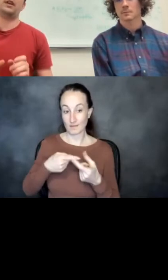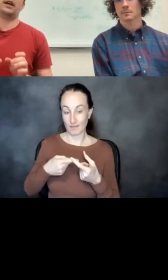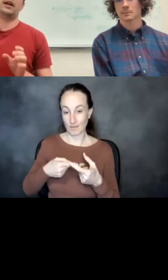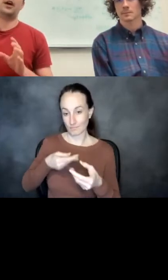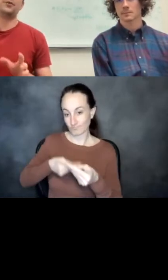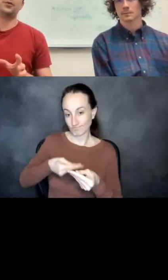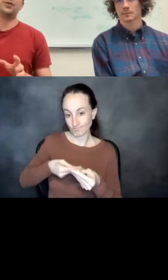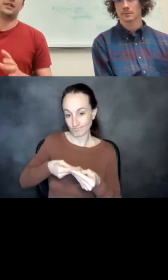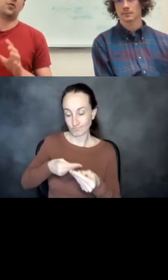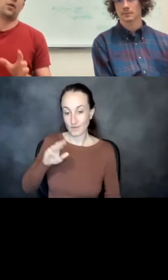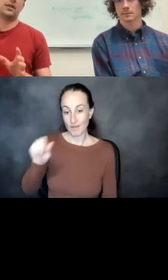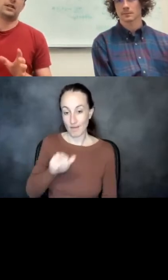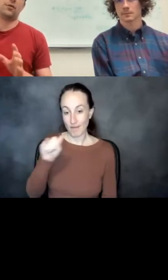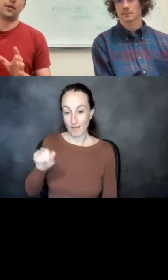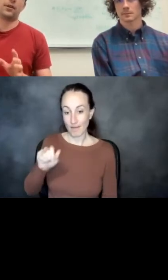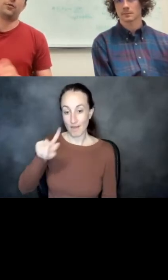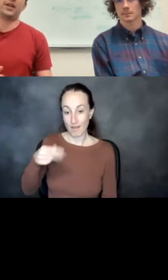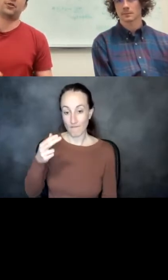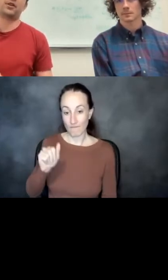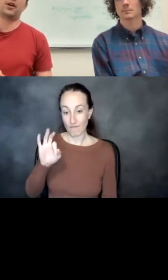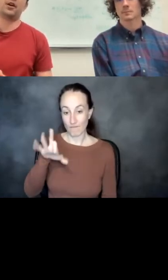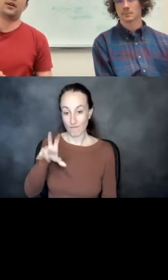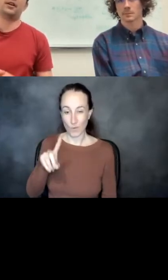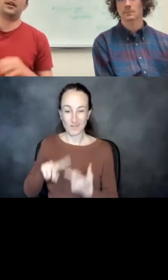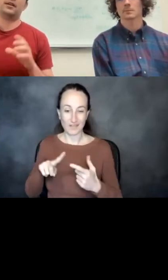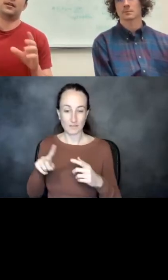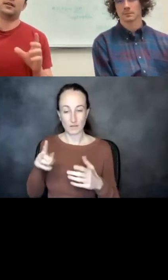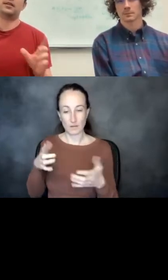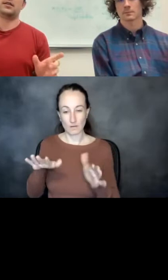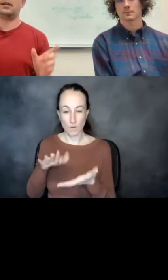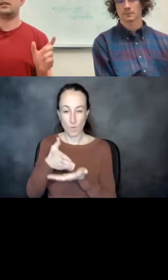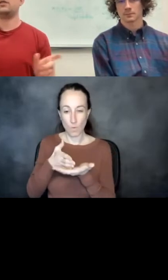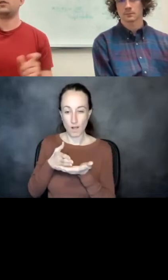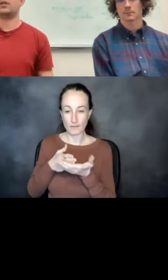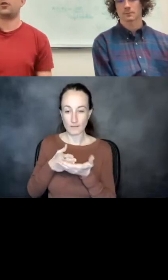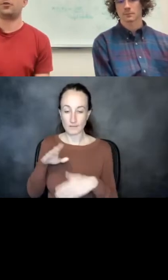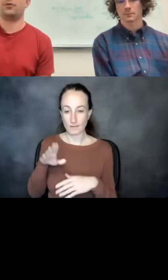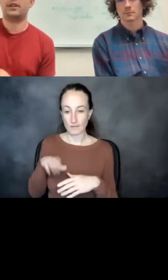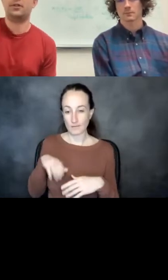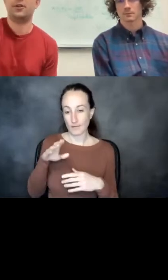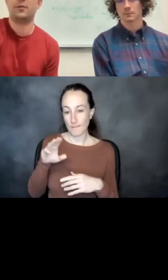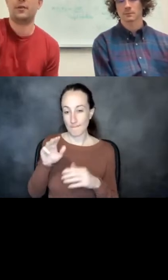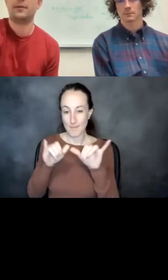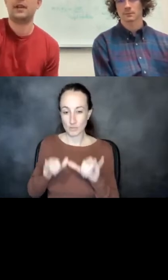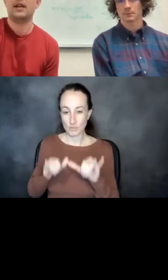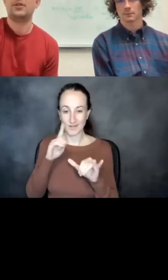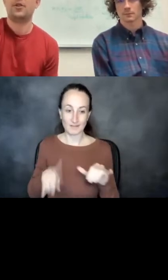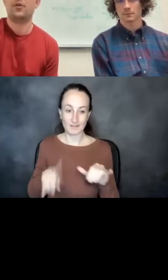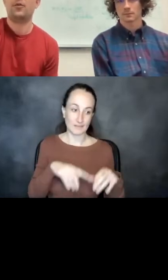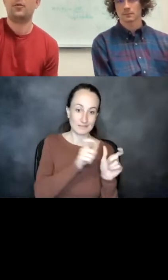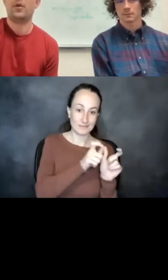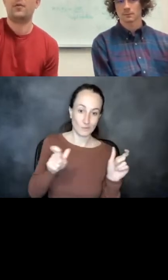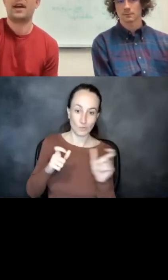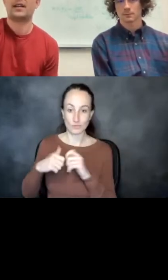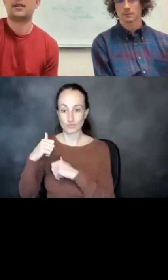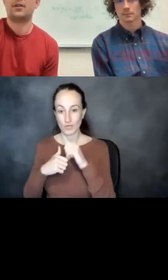AlphaFold as a quasi-orthogonal metric on the sequence structure relationship. So